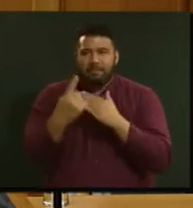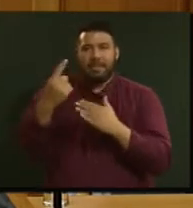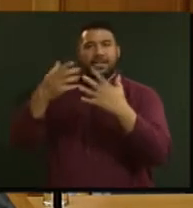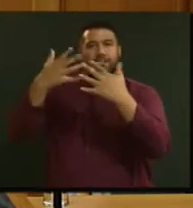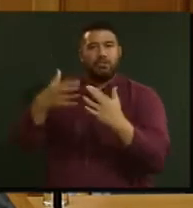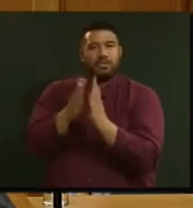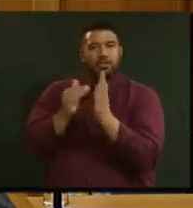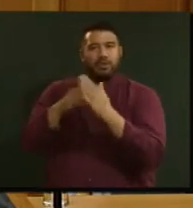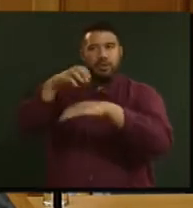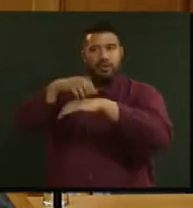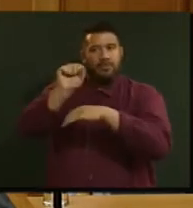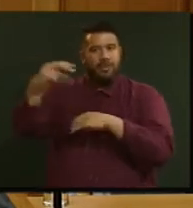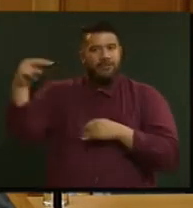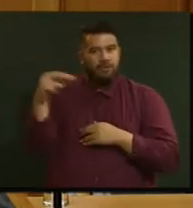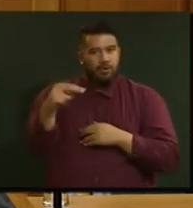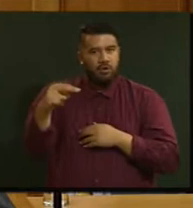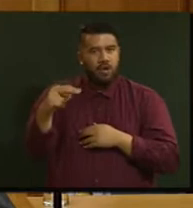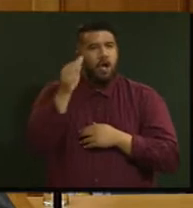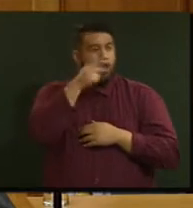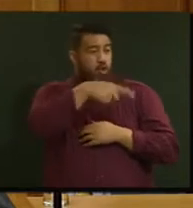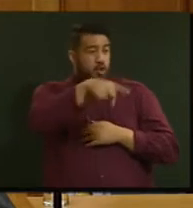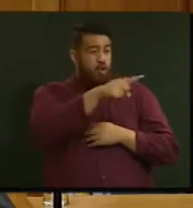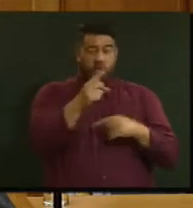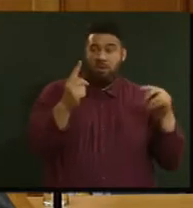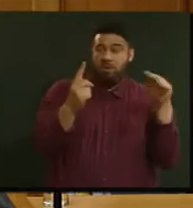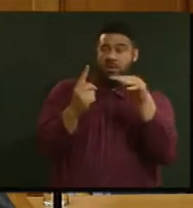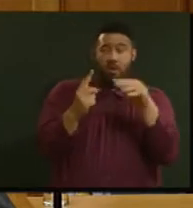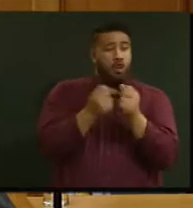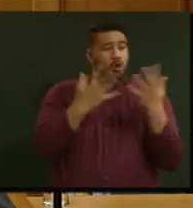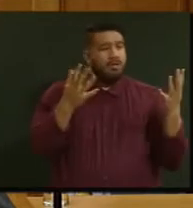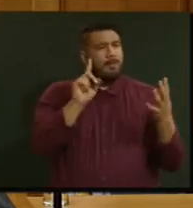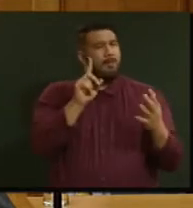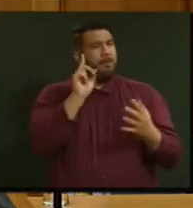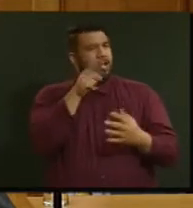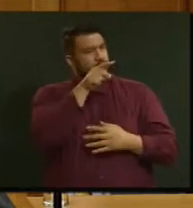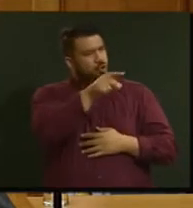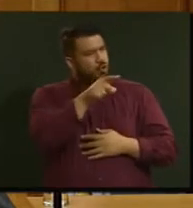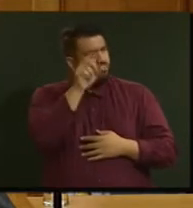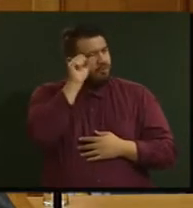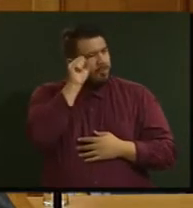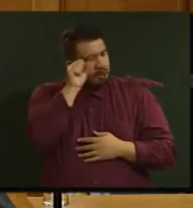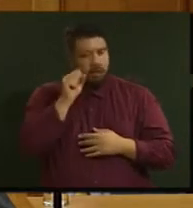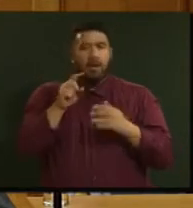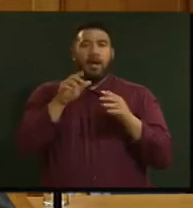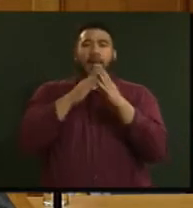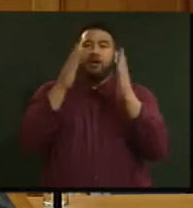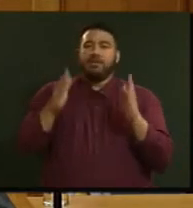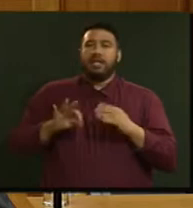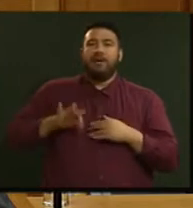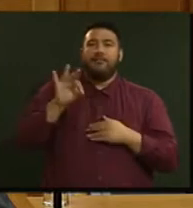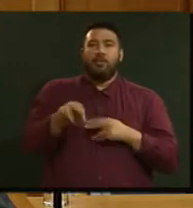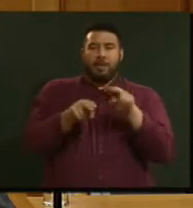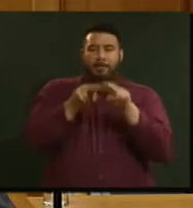Zealand. In fact, I know members opposite repeatedly attack them, but I would draw to their attention. The housing affordability measure